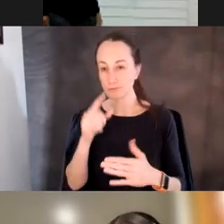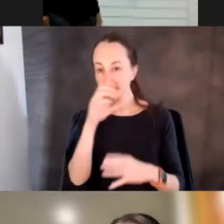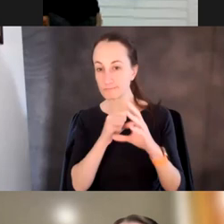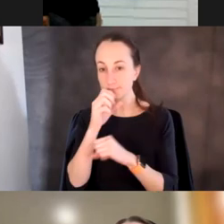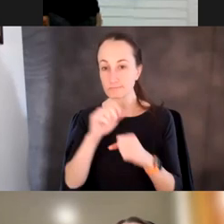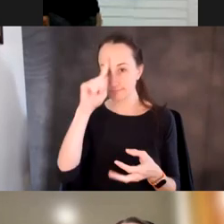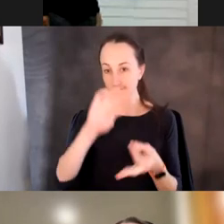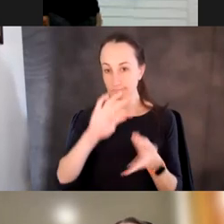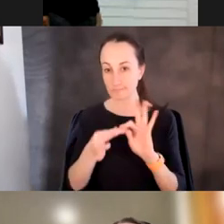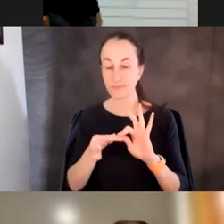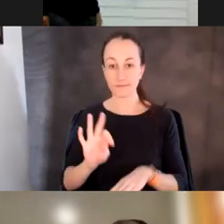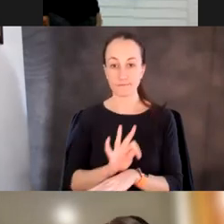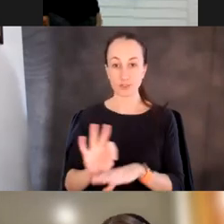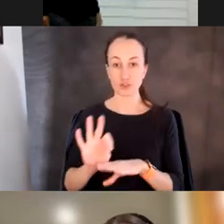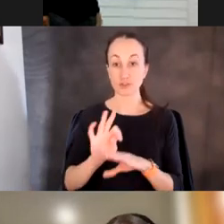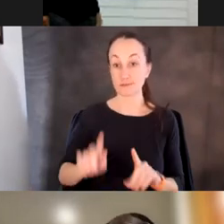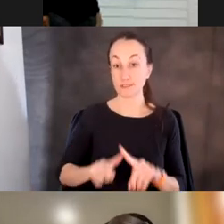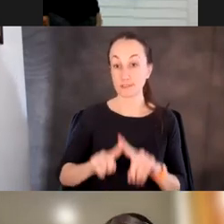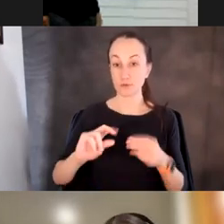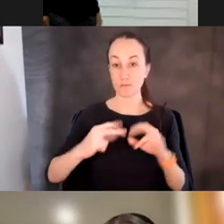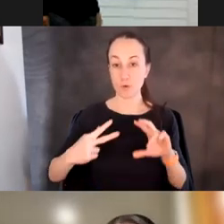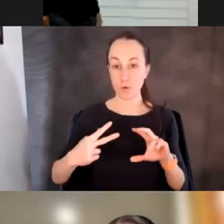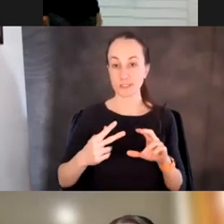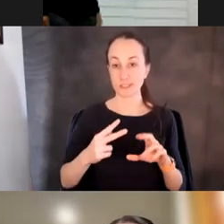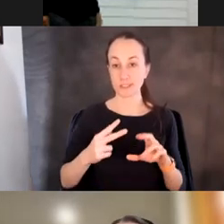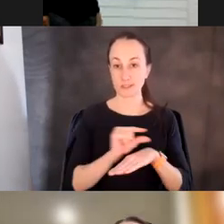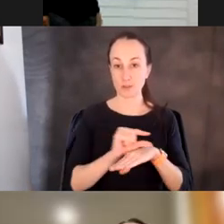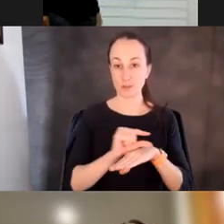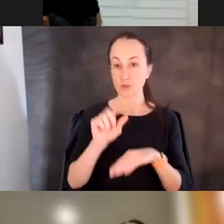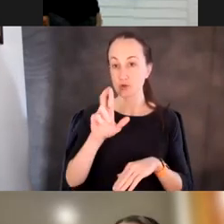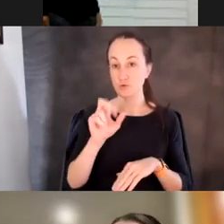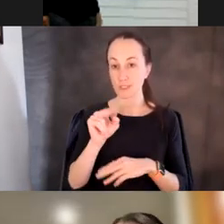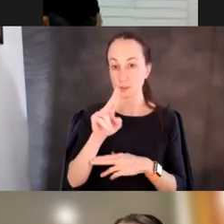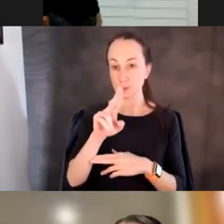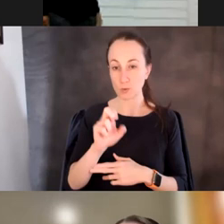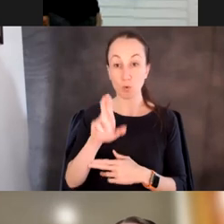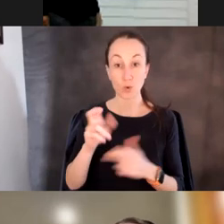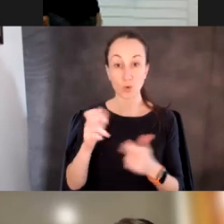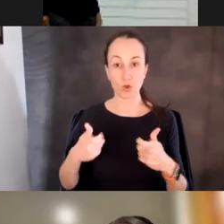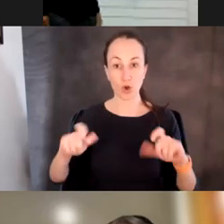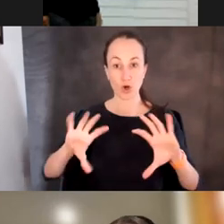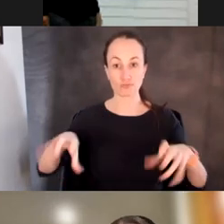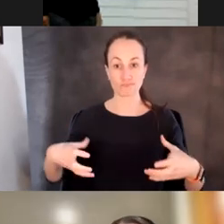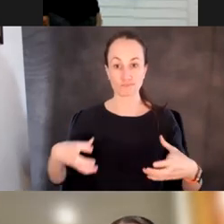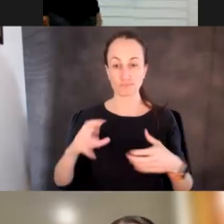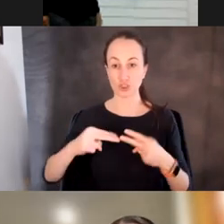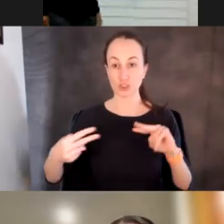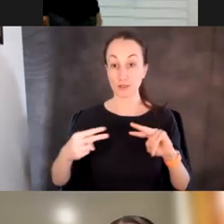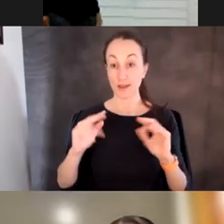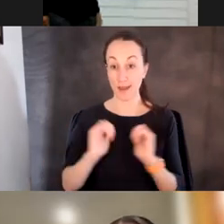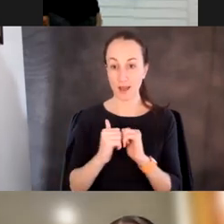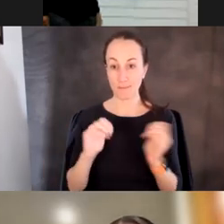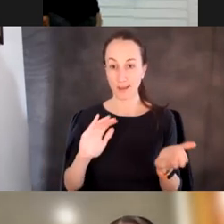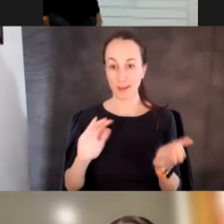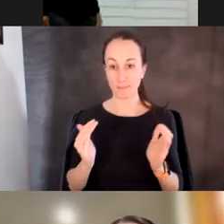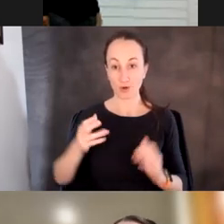protein residues, or, or on a larger scale genes, by comparing the phylogeny of,